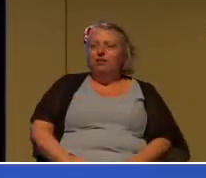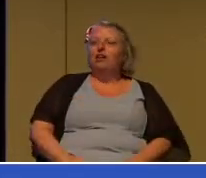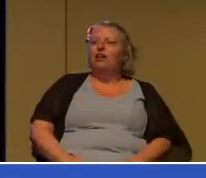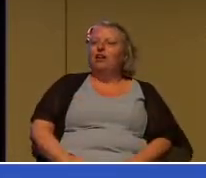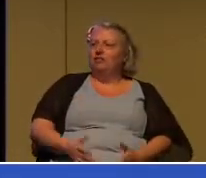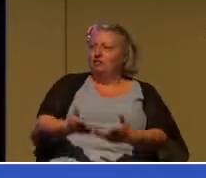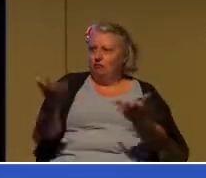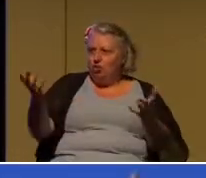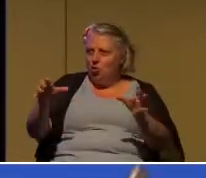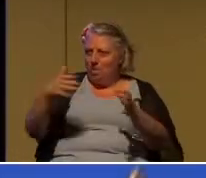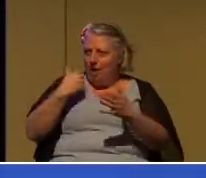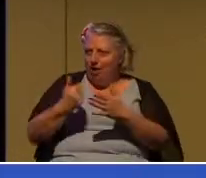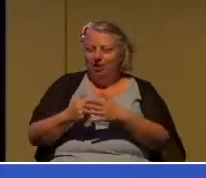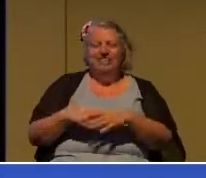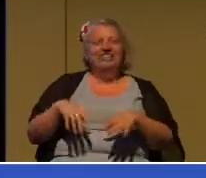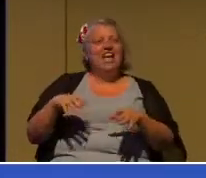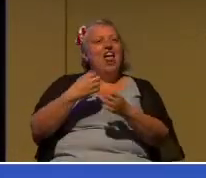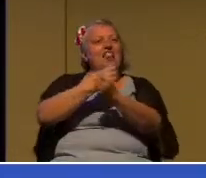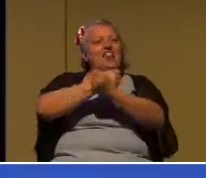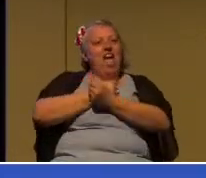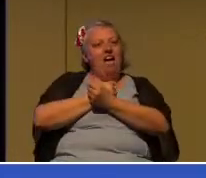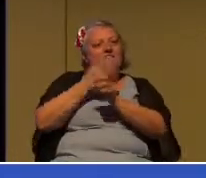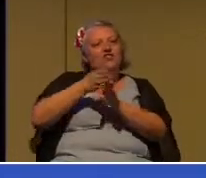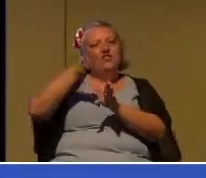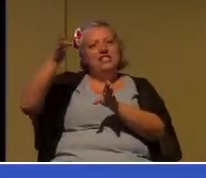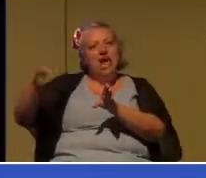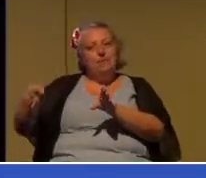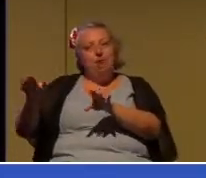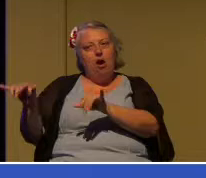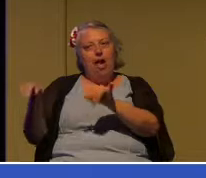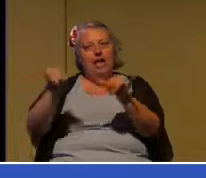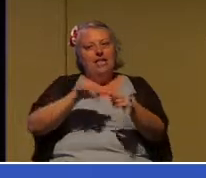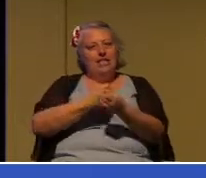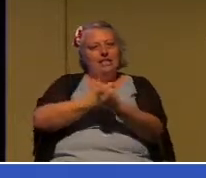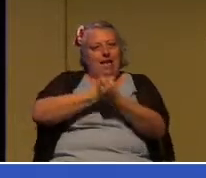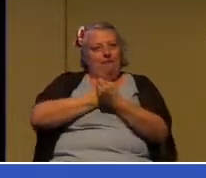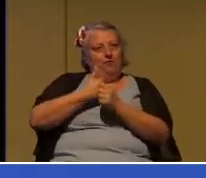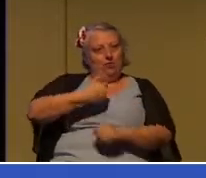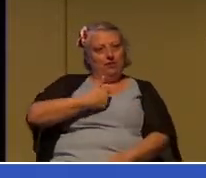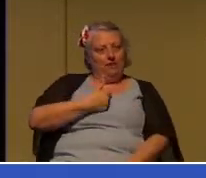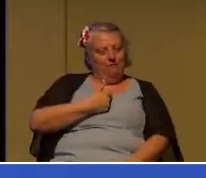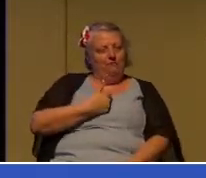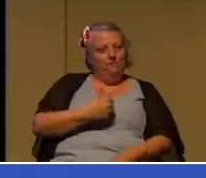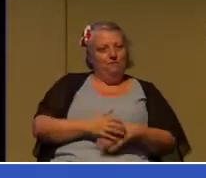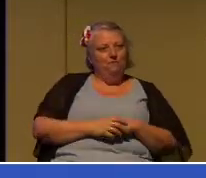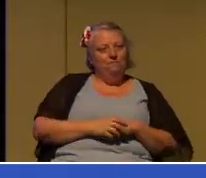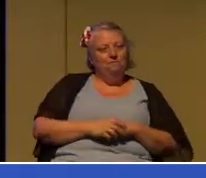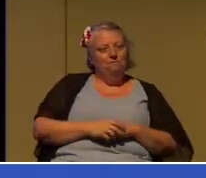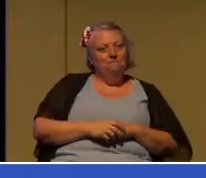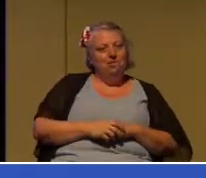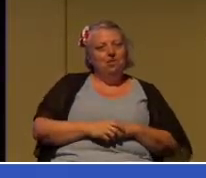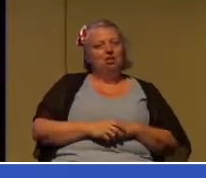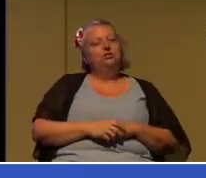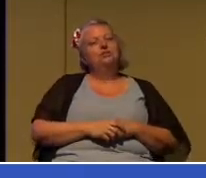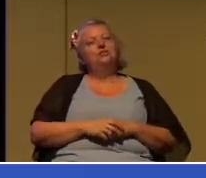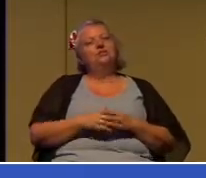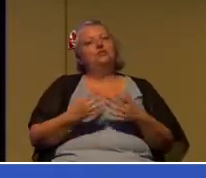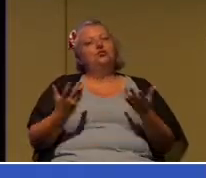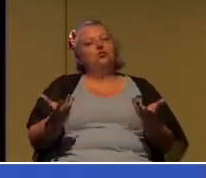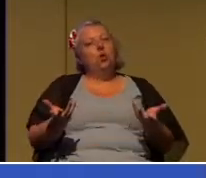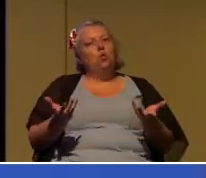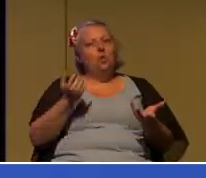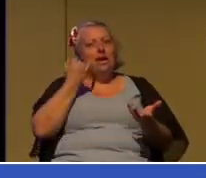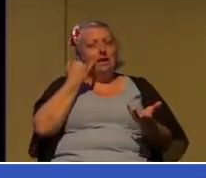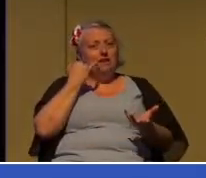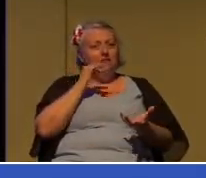say it together. Love your neighbor as you love yourself. So whenever you're in a situation